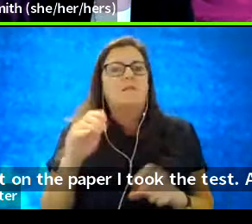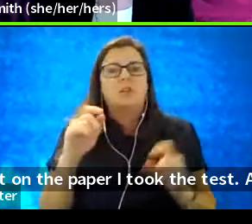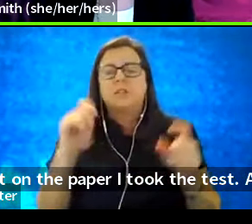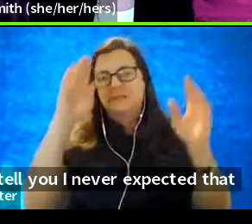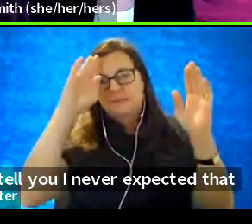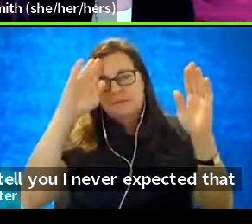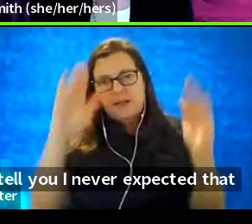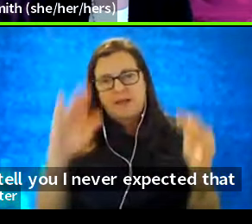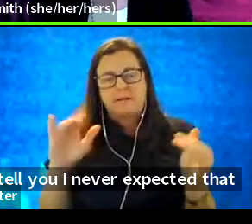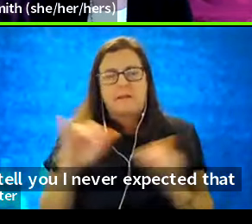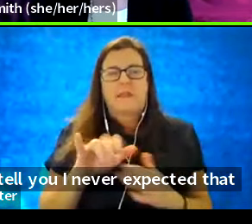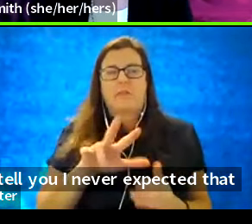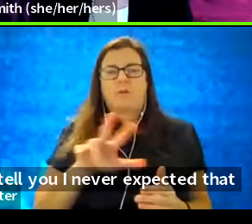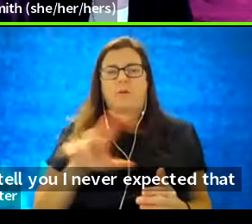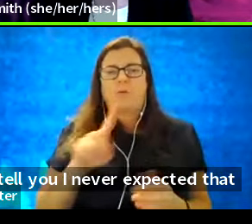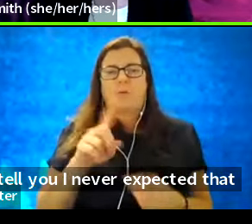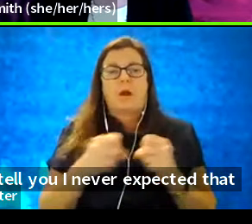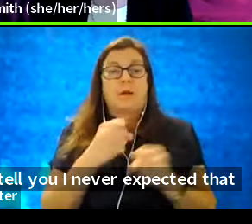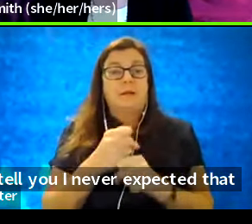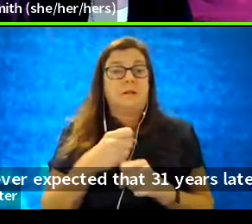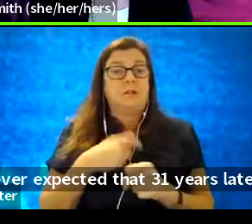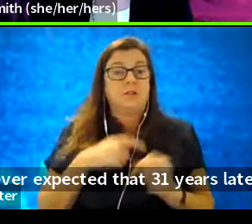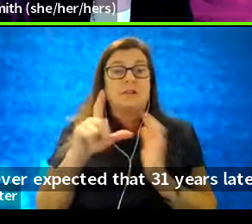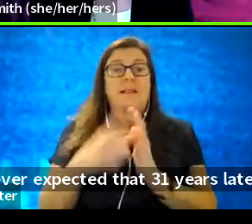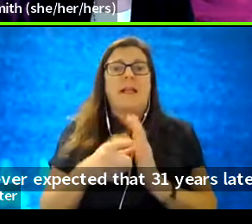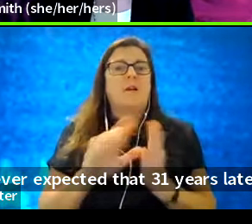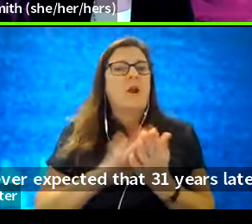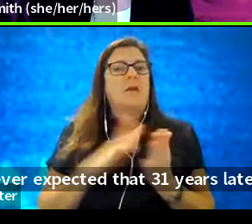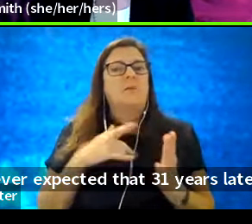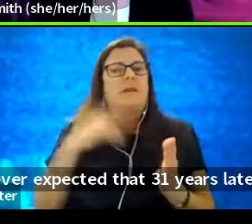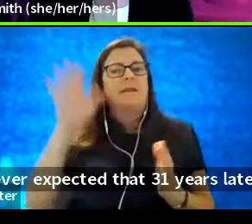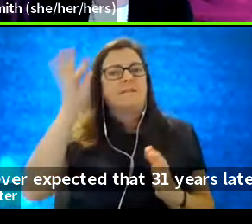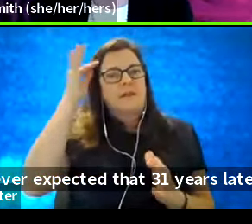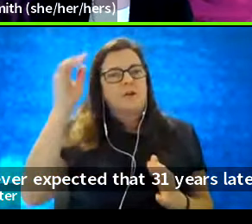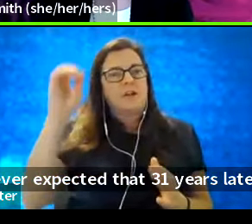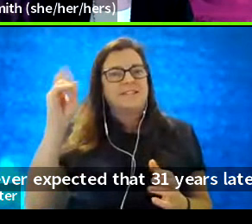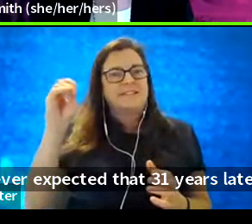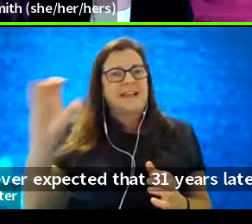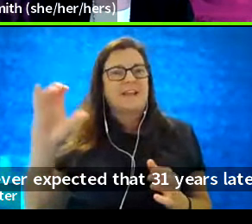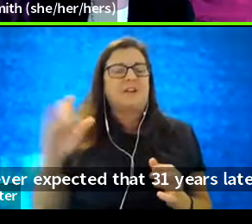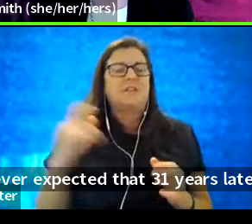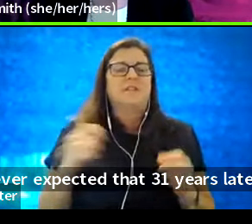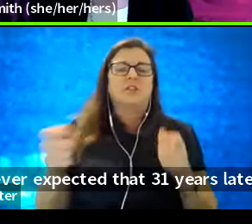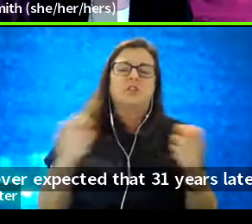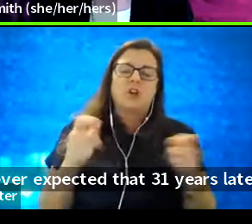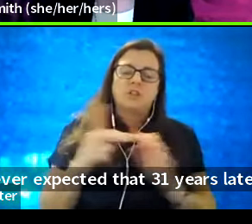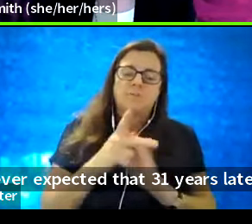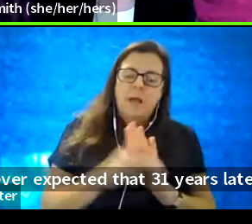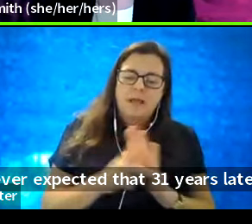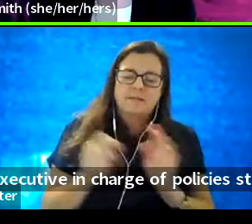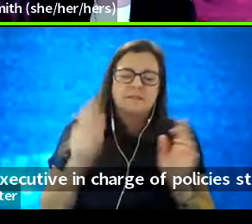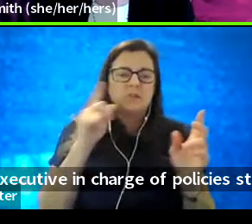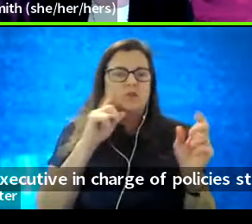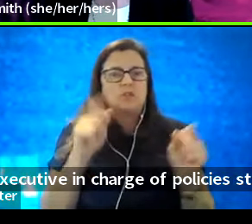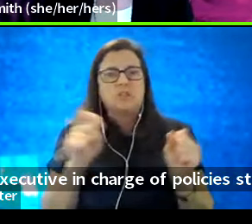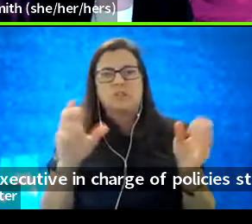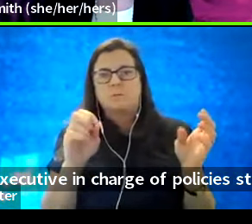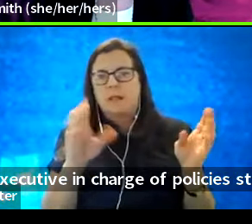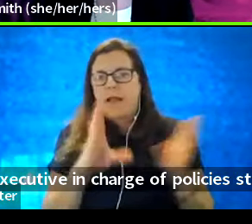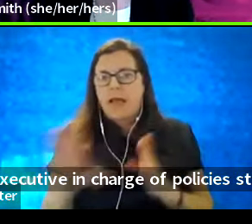that 31 years. Later, I would be a federal executive in charge of policy, strategic planning,